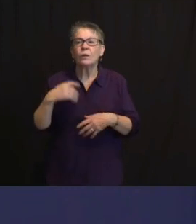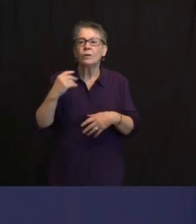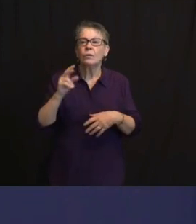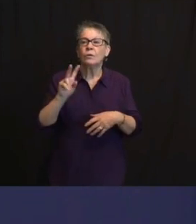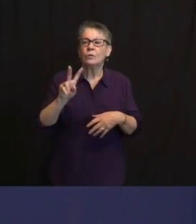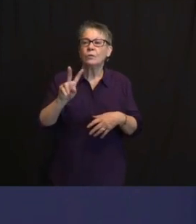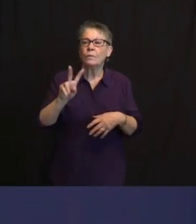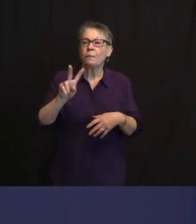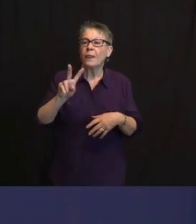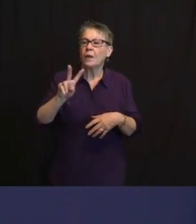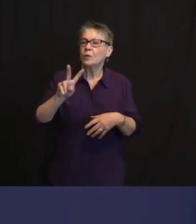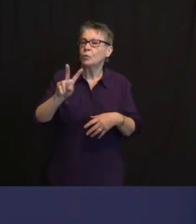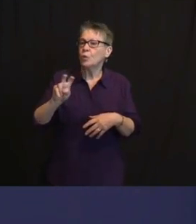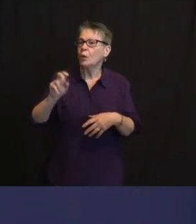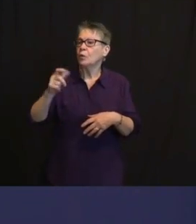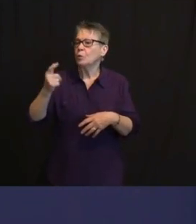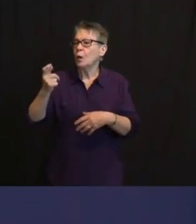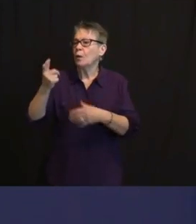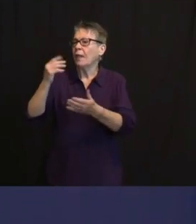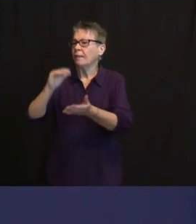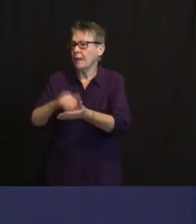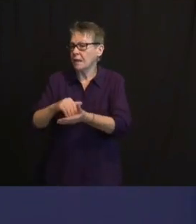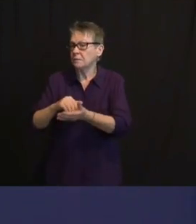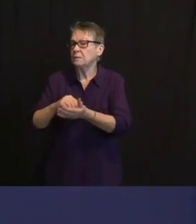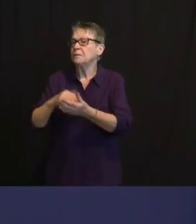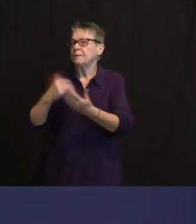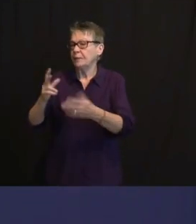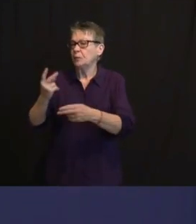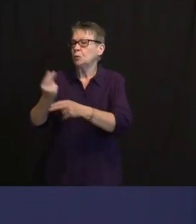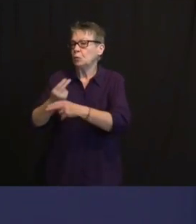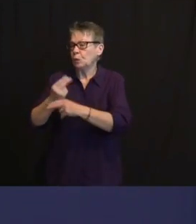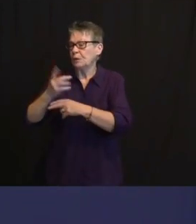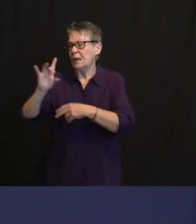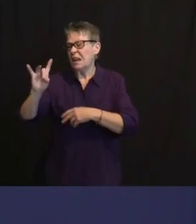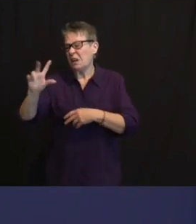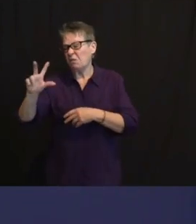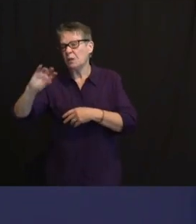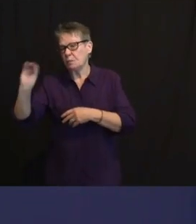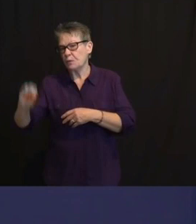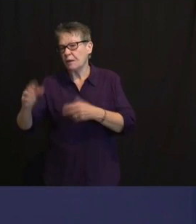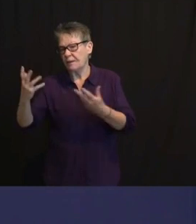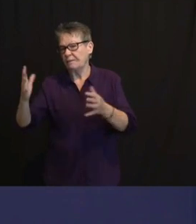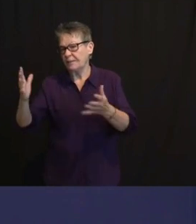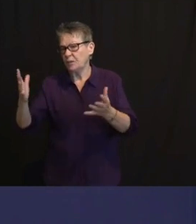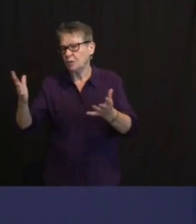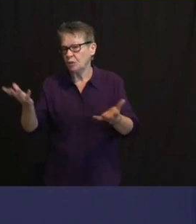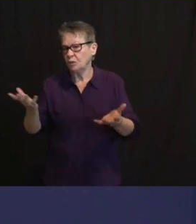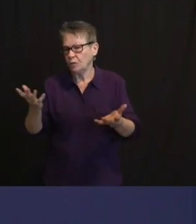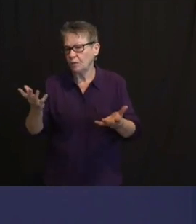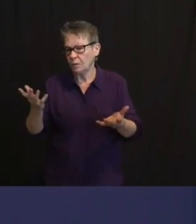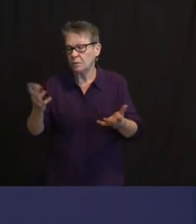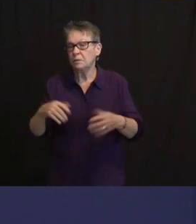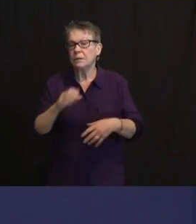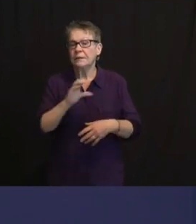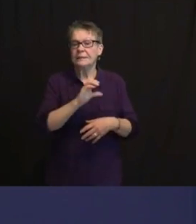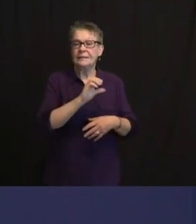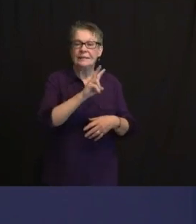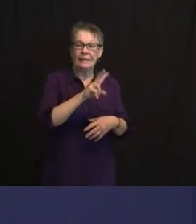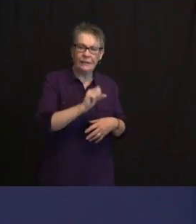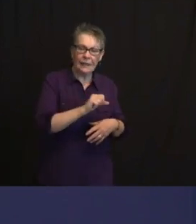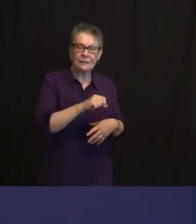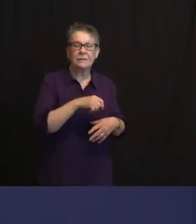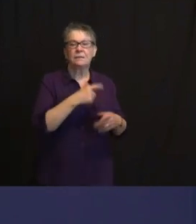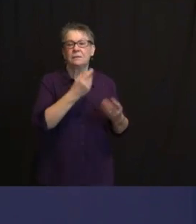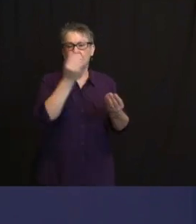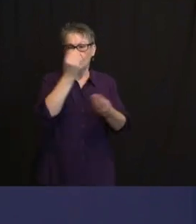THAT'S 83% OF THE DOSES THAT ARE ORDERED. CVS HAS, IS REPORTING A